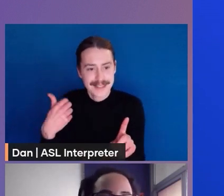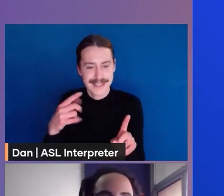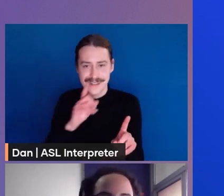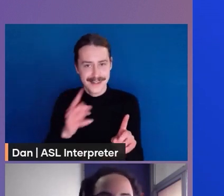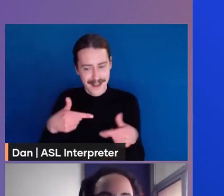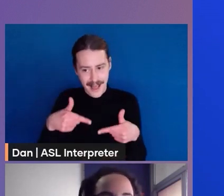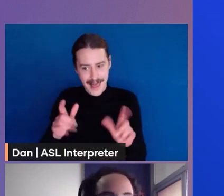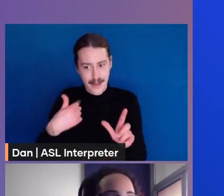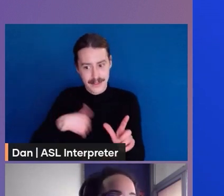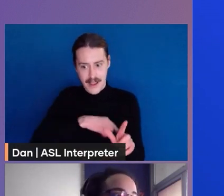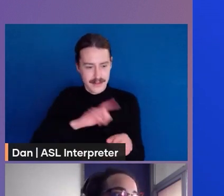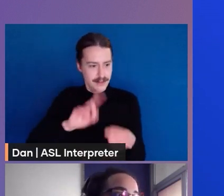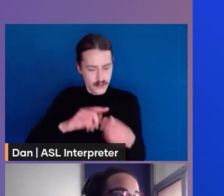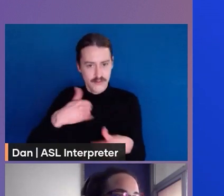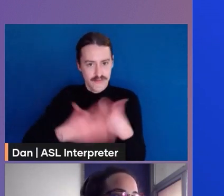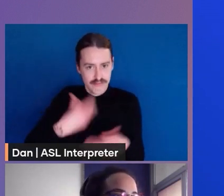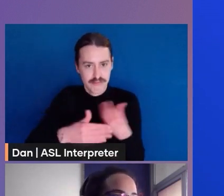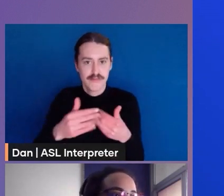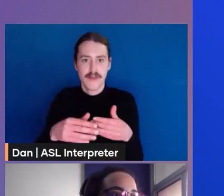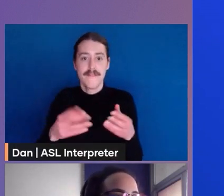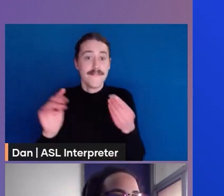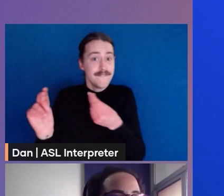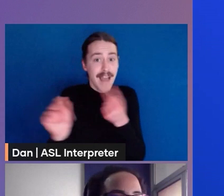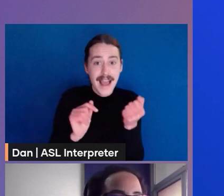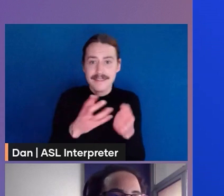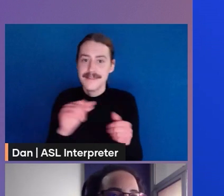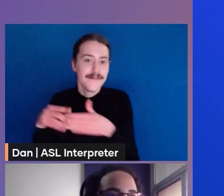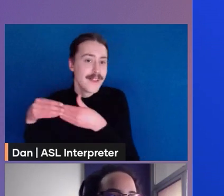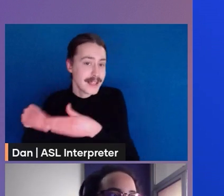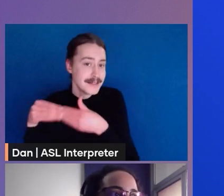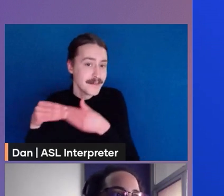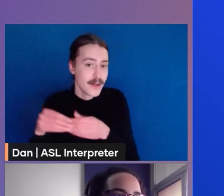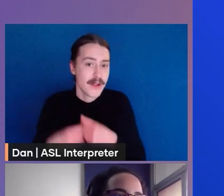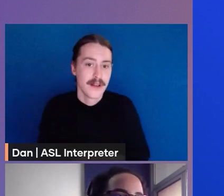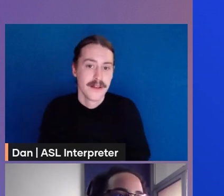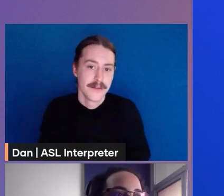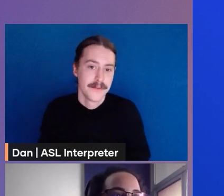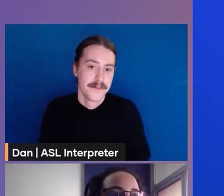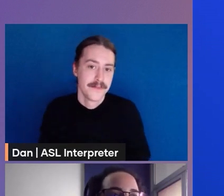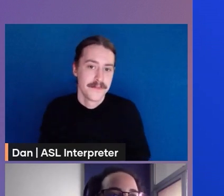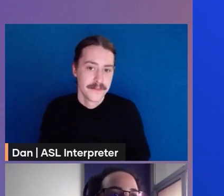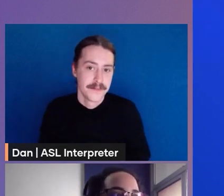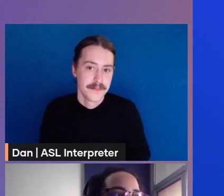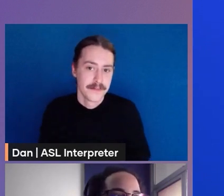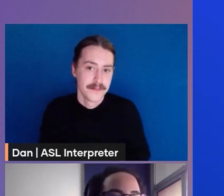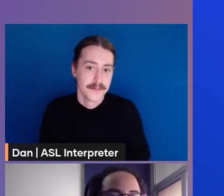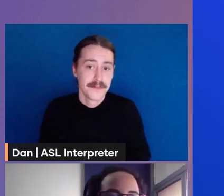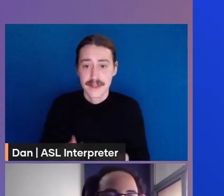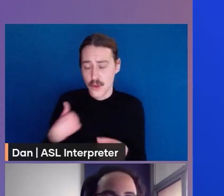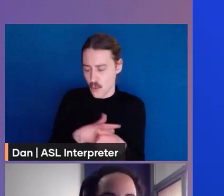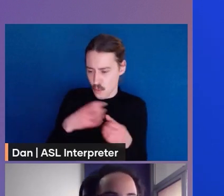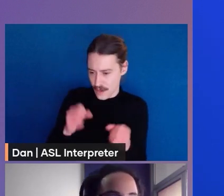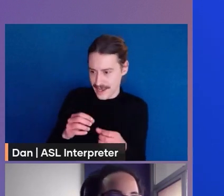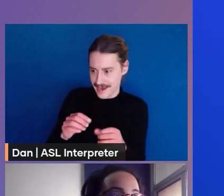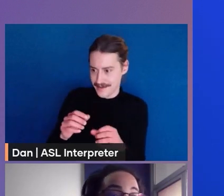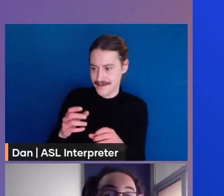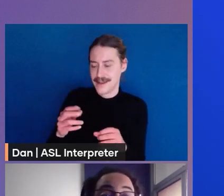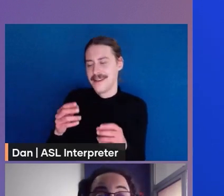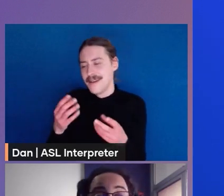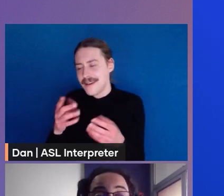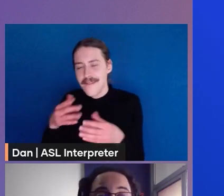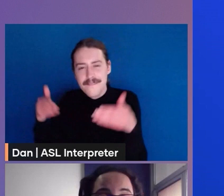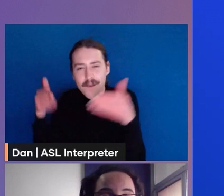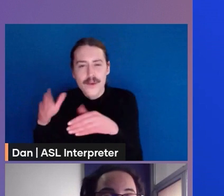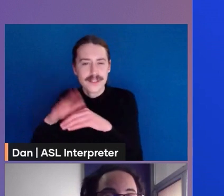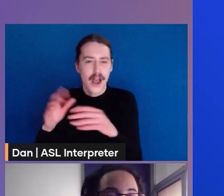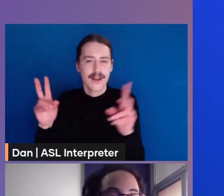complexity because it helped us on hiding the complexity of the cog of the machine while we just focus on making the car move improves